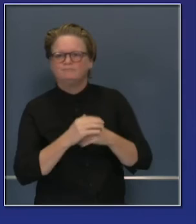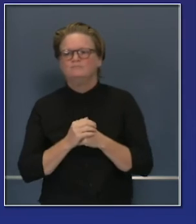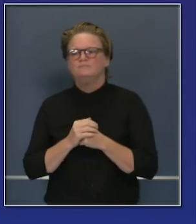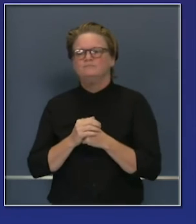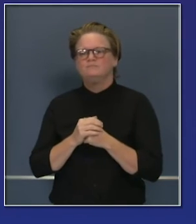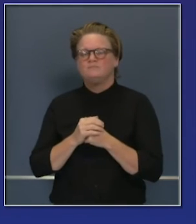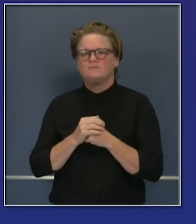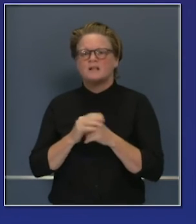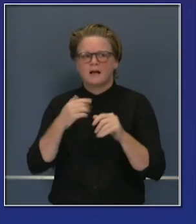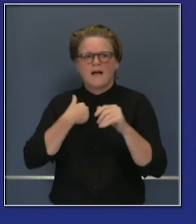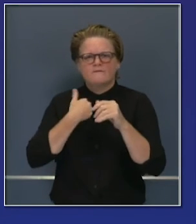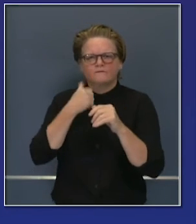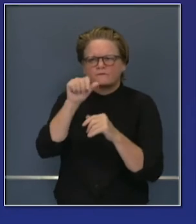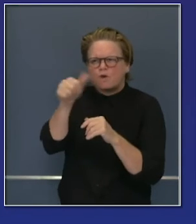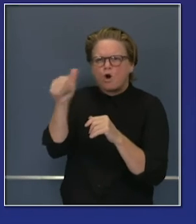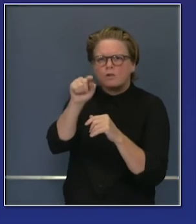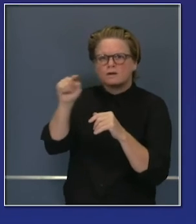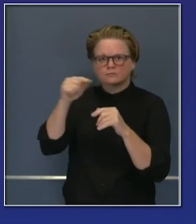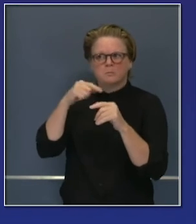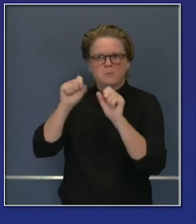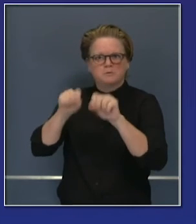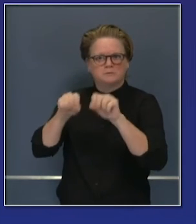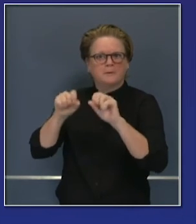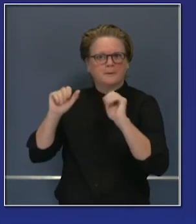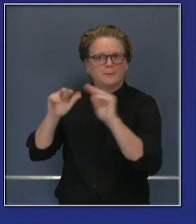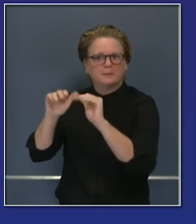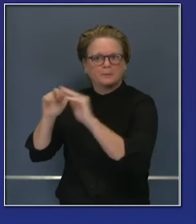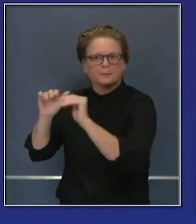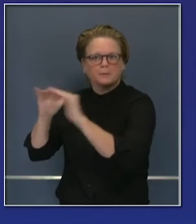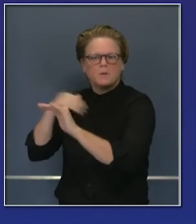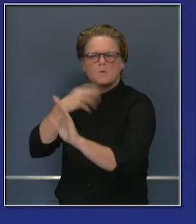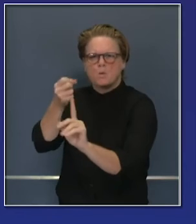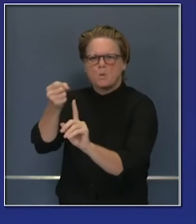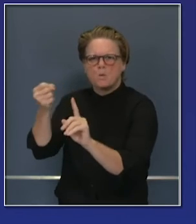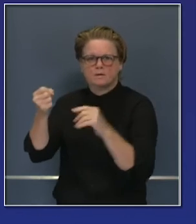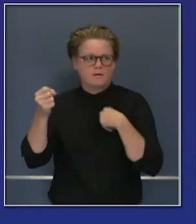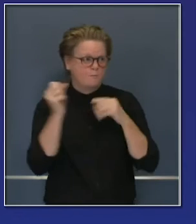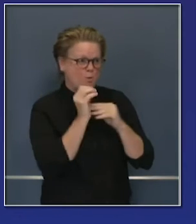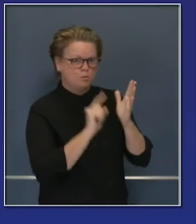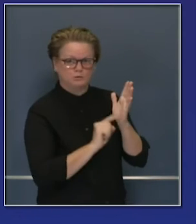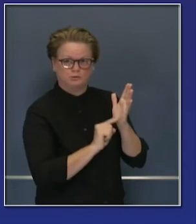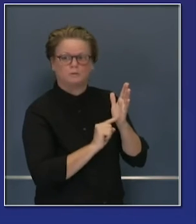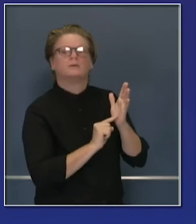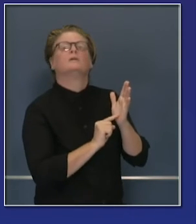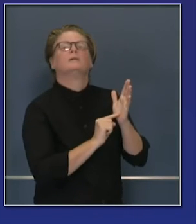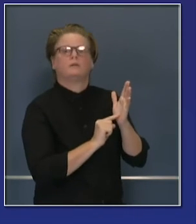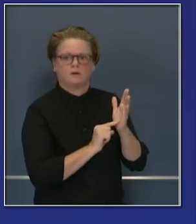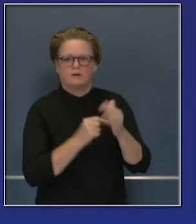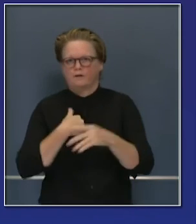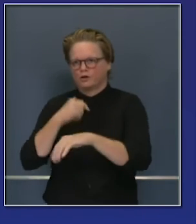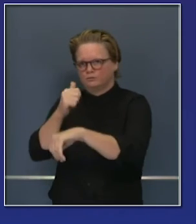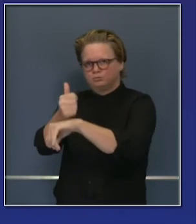facilities throughout the state of California, to stand them up within a day or within, certainly, calendar week.